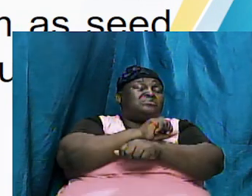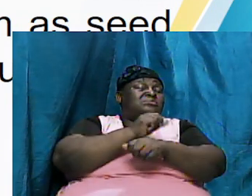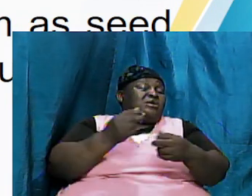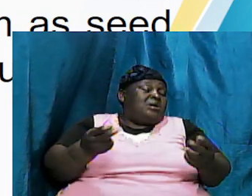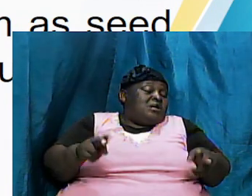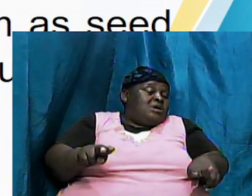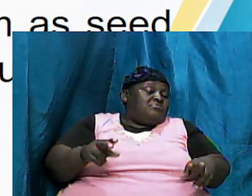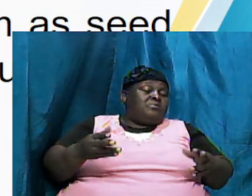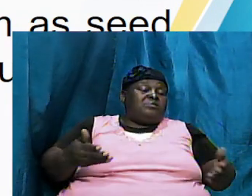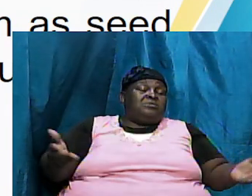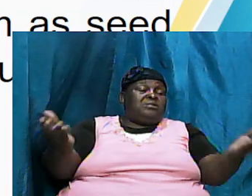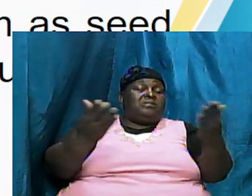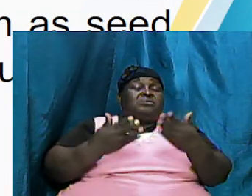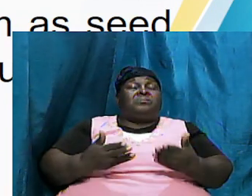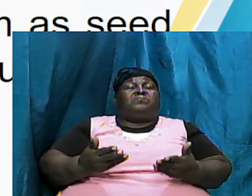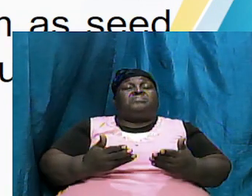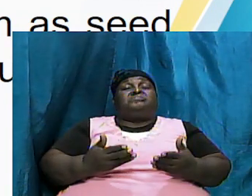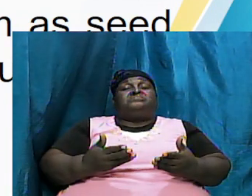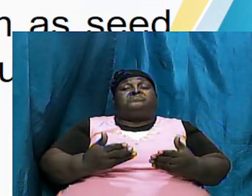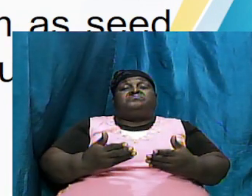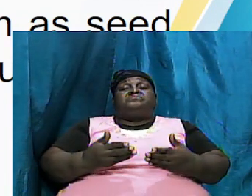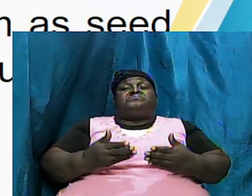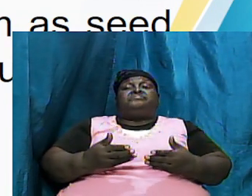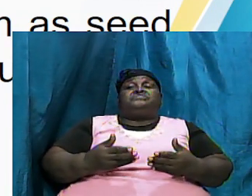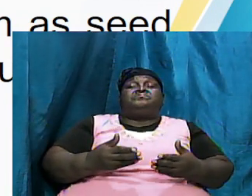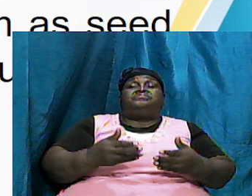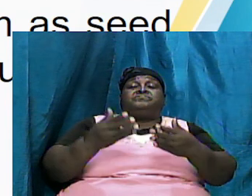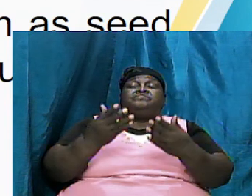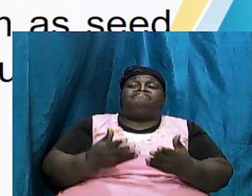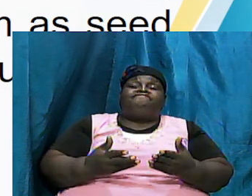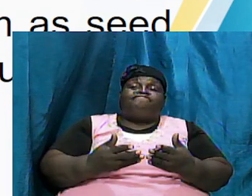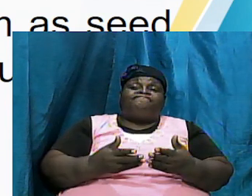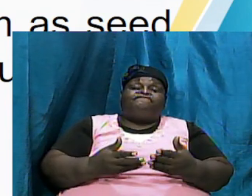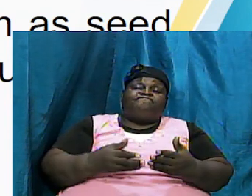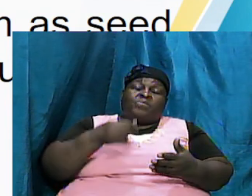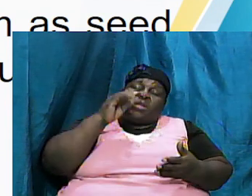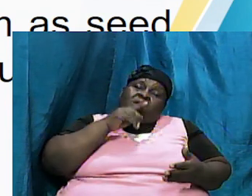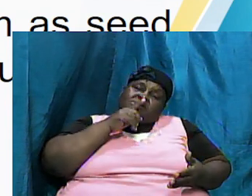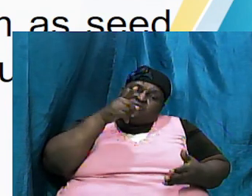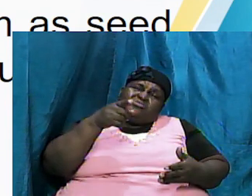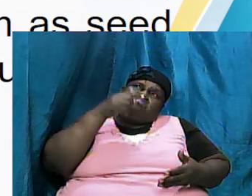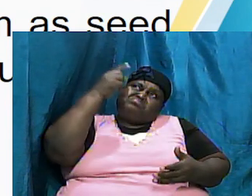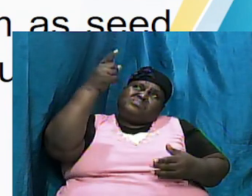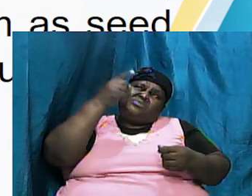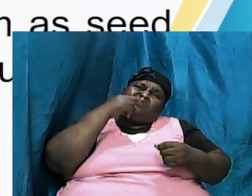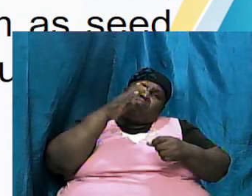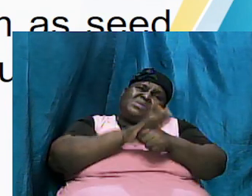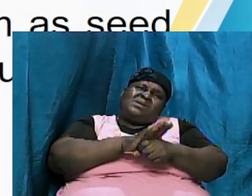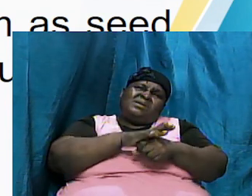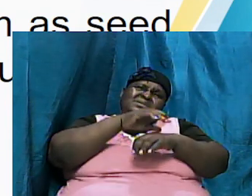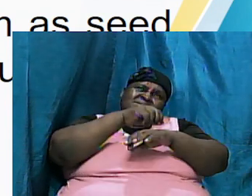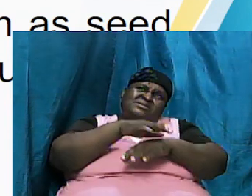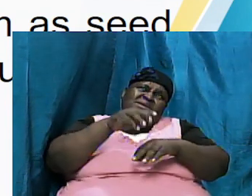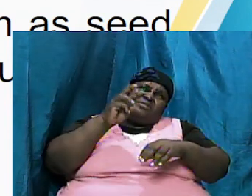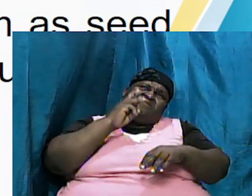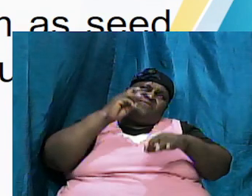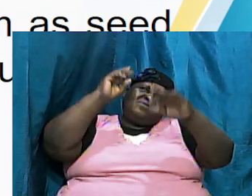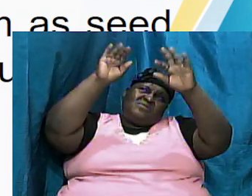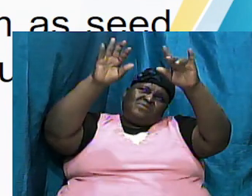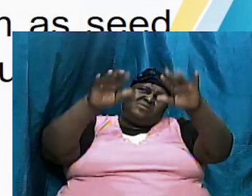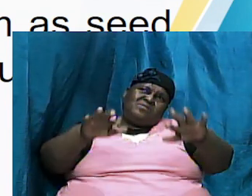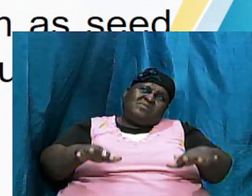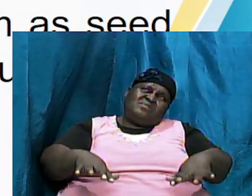and so God true to his promise he sent the flood and he destroyed the earth